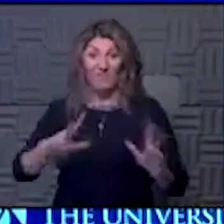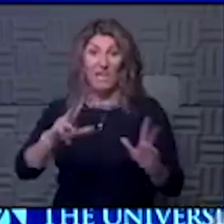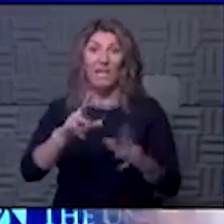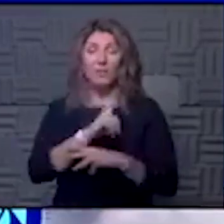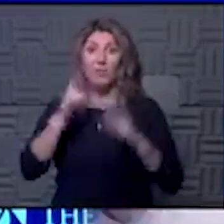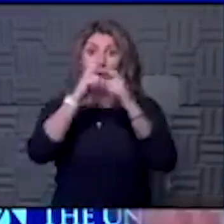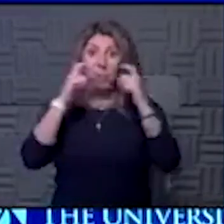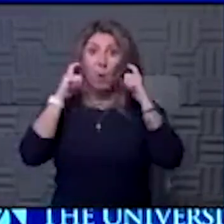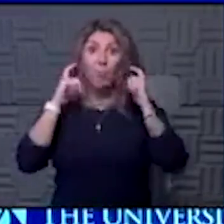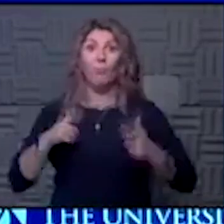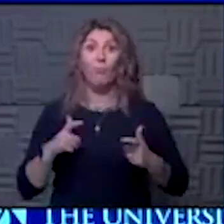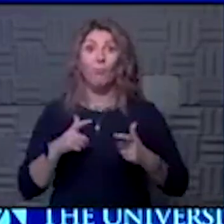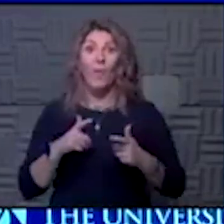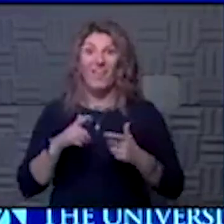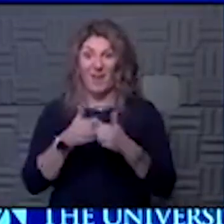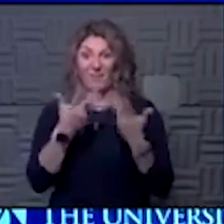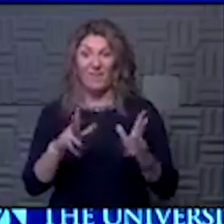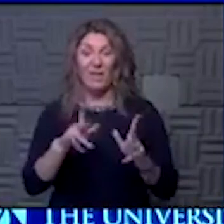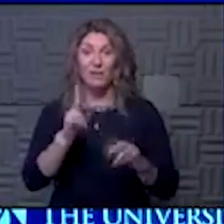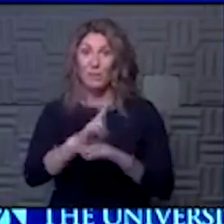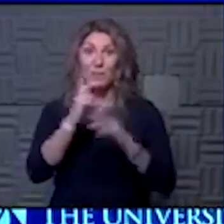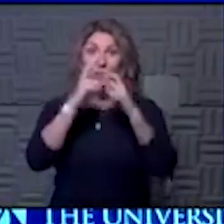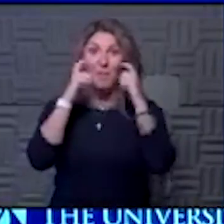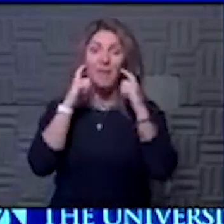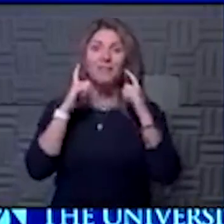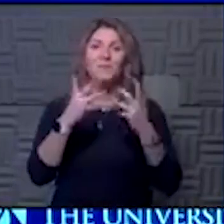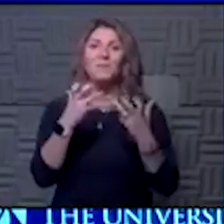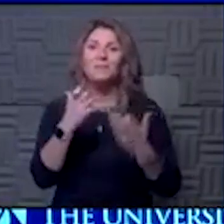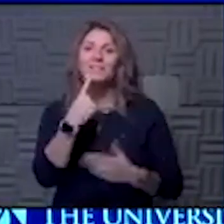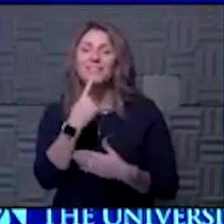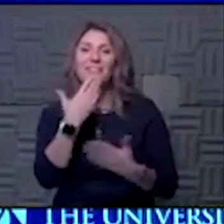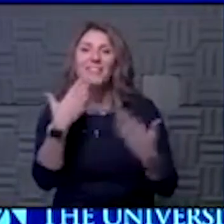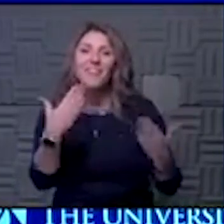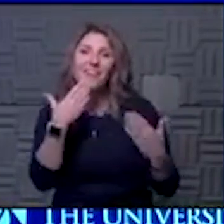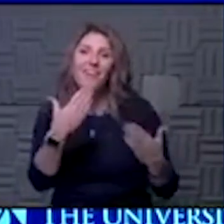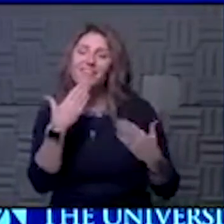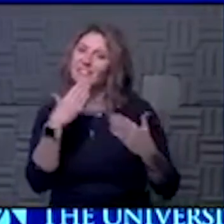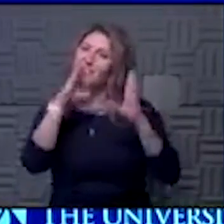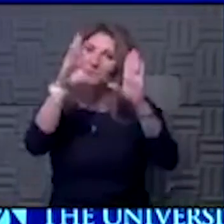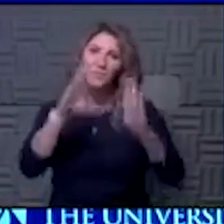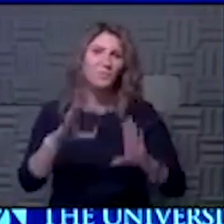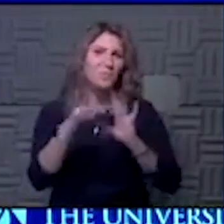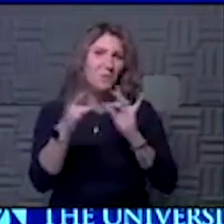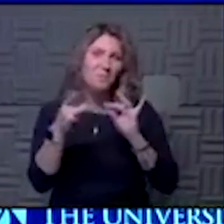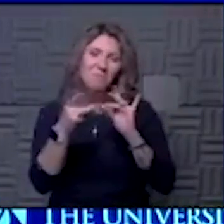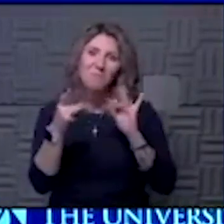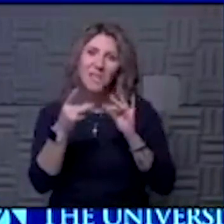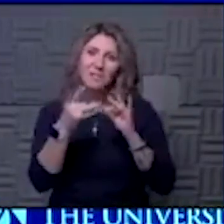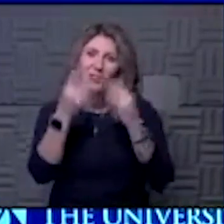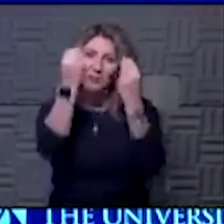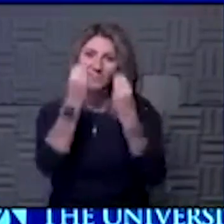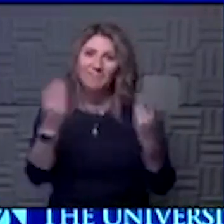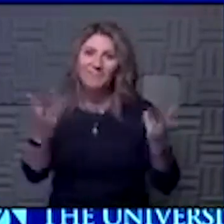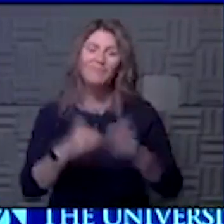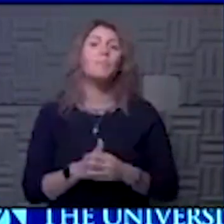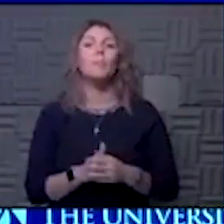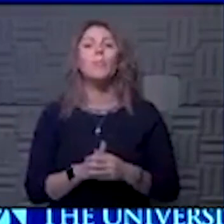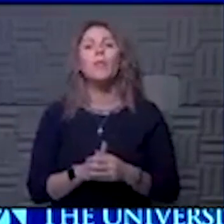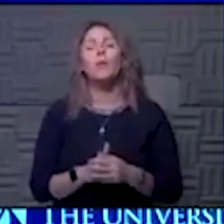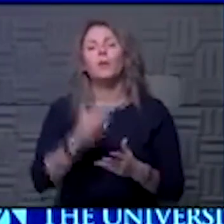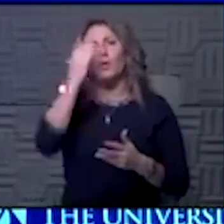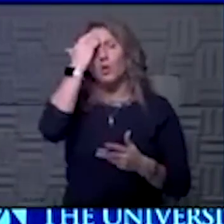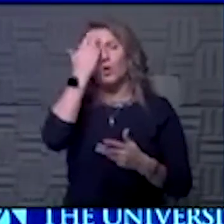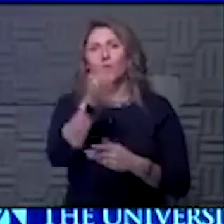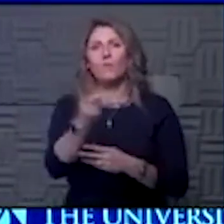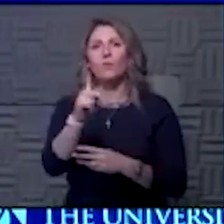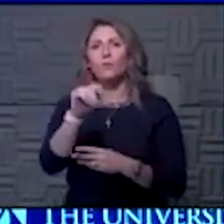was wearing the mask. And I just wanted to say thanks because I think that is a great message to give. You know, we have a couple